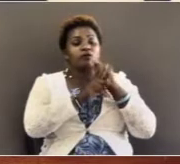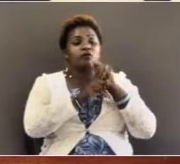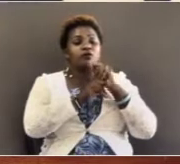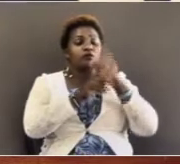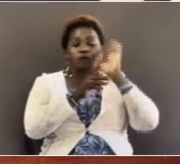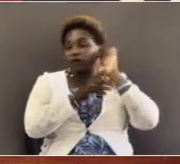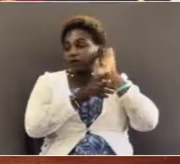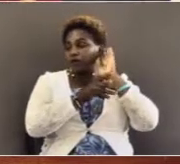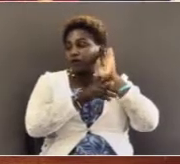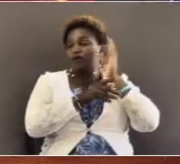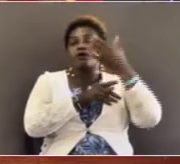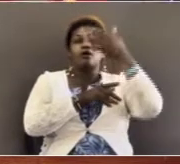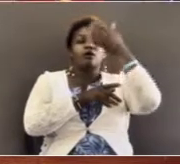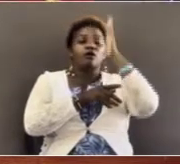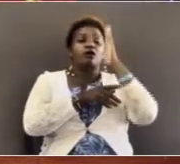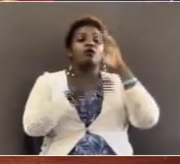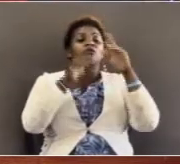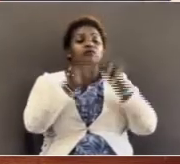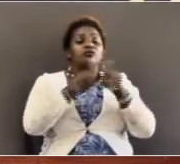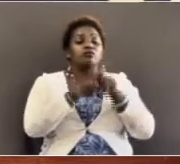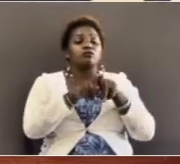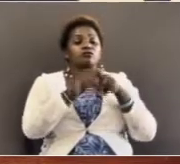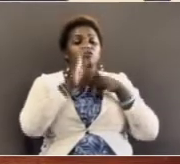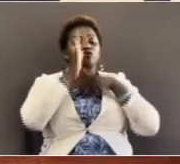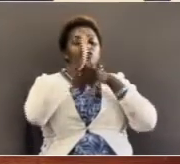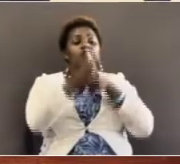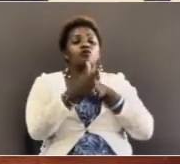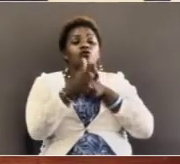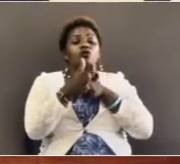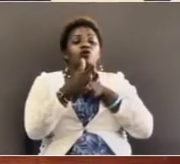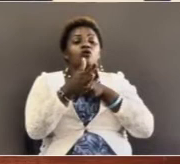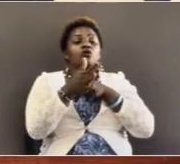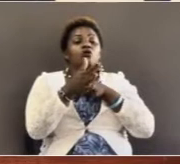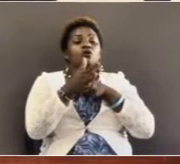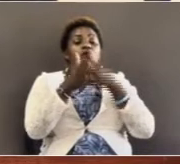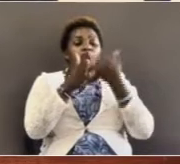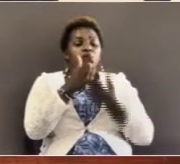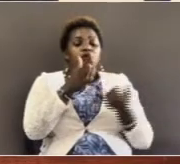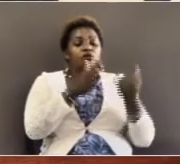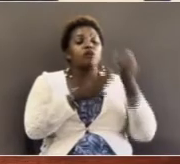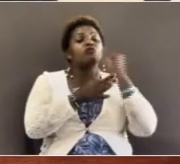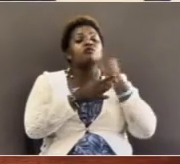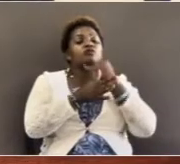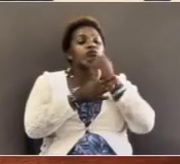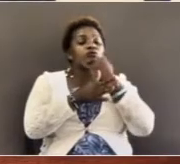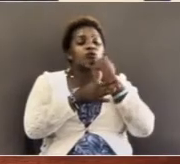we hear God trying to assure the children of Israel